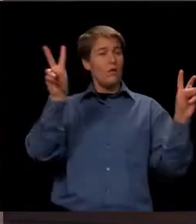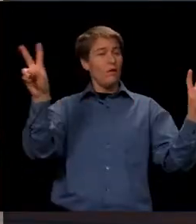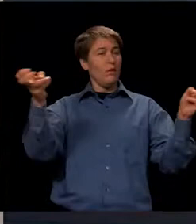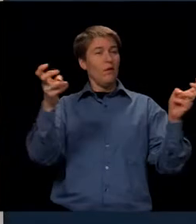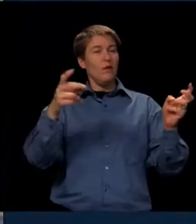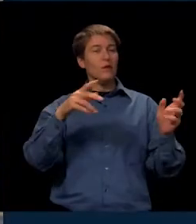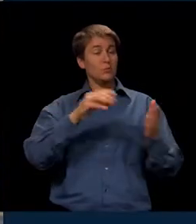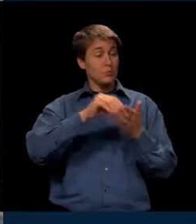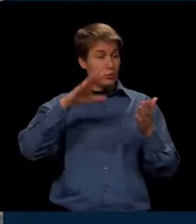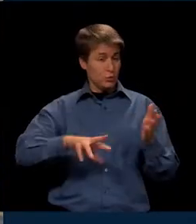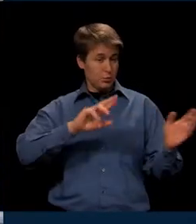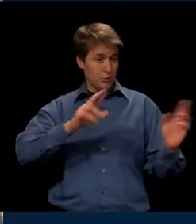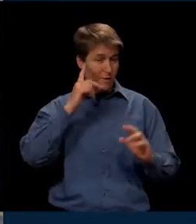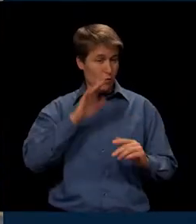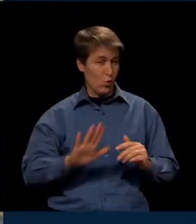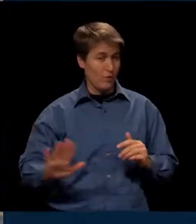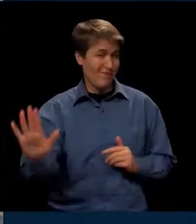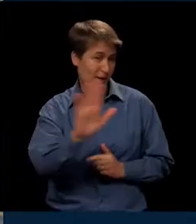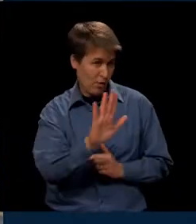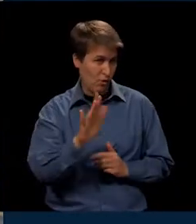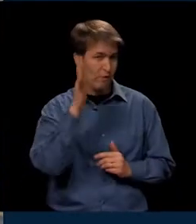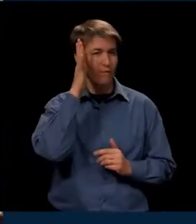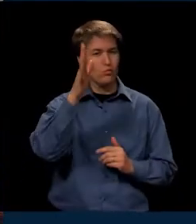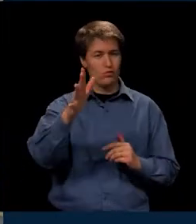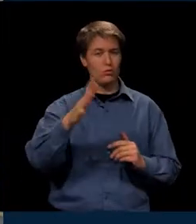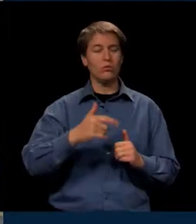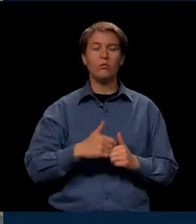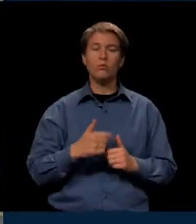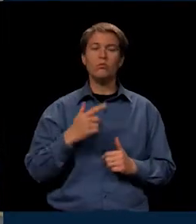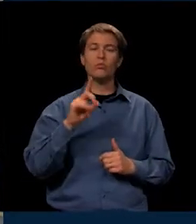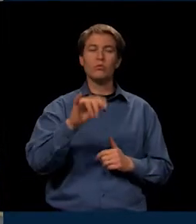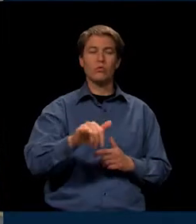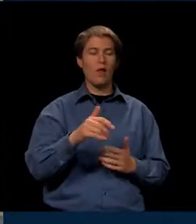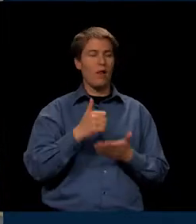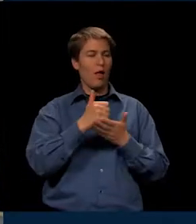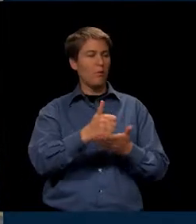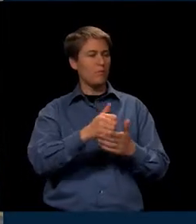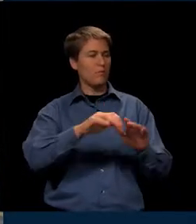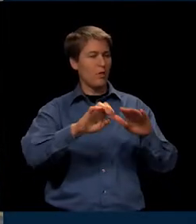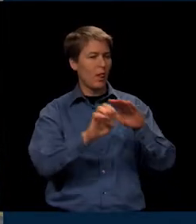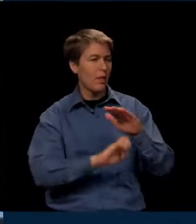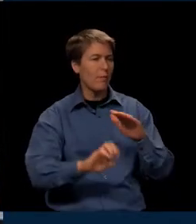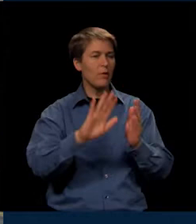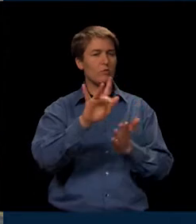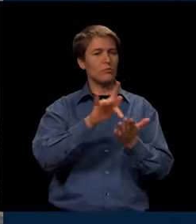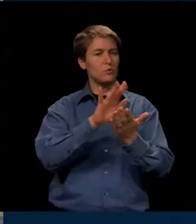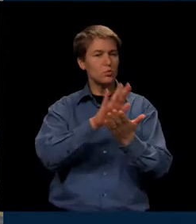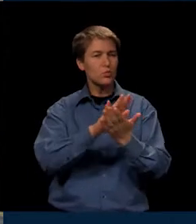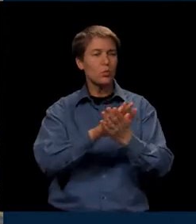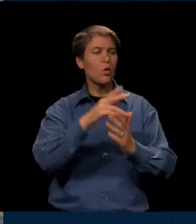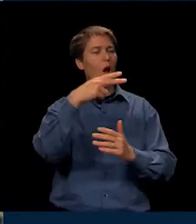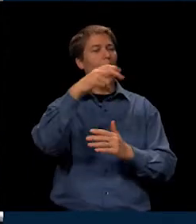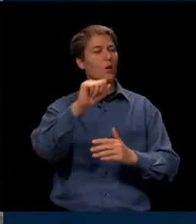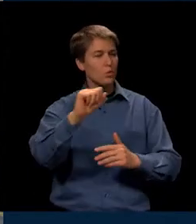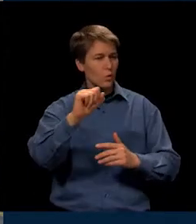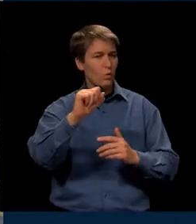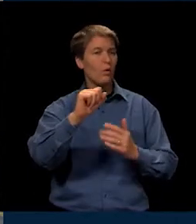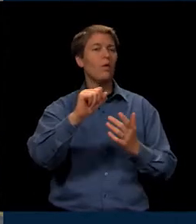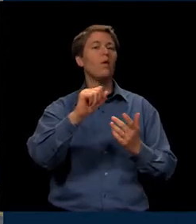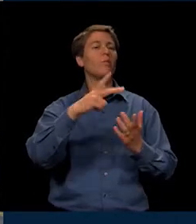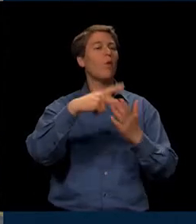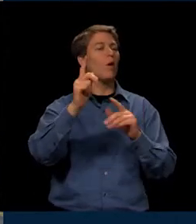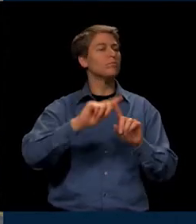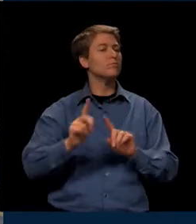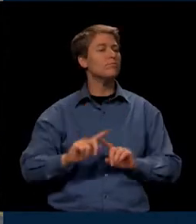for their future. And we do that as we are helping students go through their elementary program, their middle school program, their high school program in